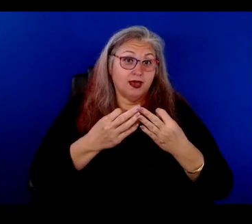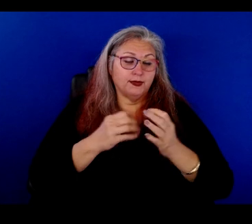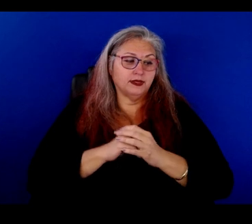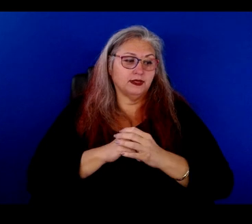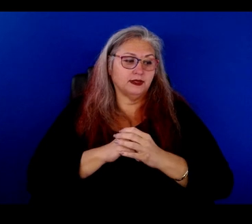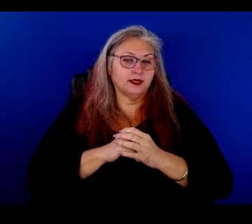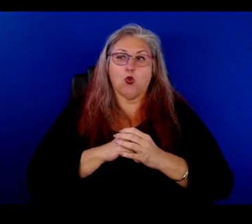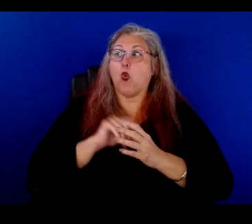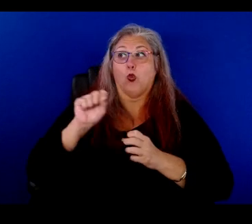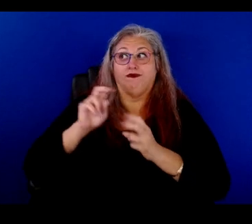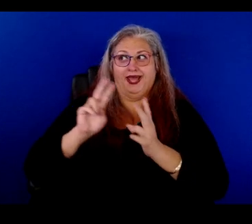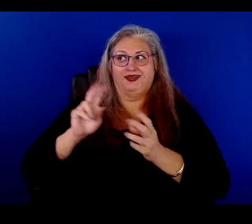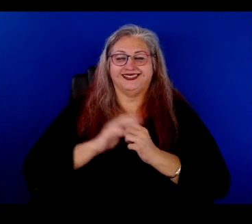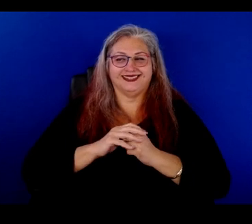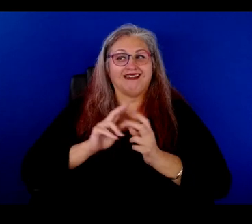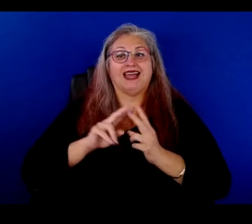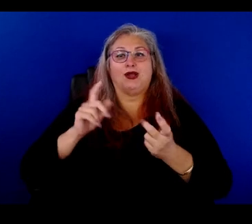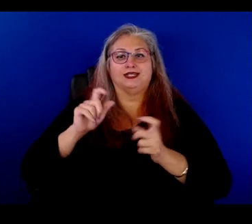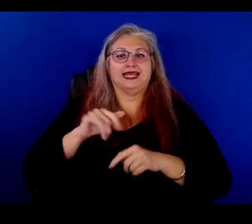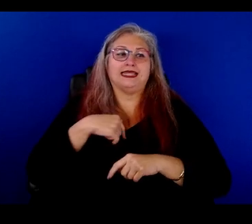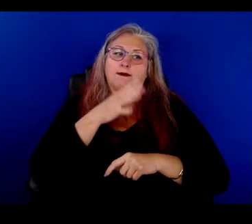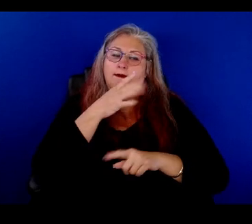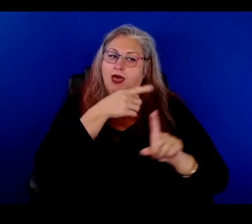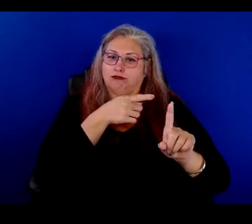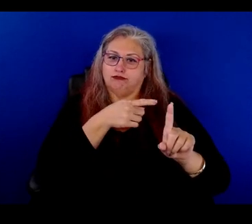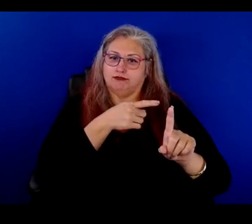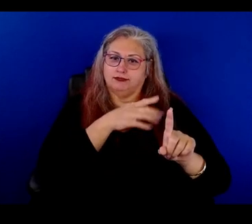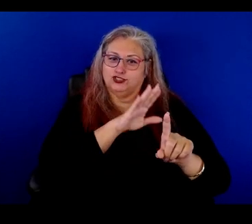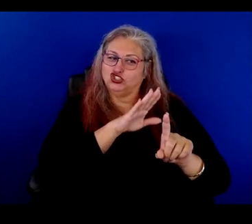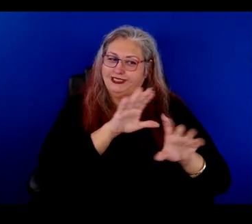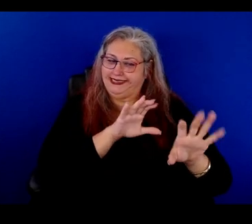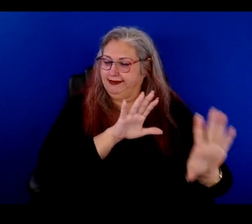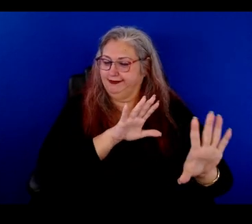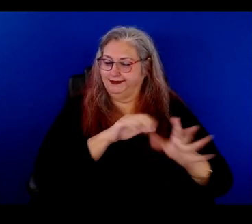um, and, and, very large family. That was my mother, that was my mother's doing.